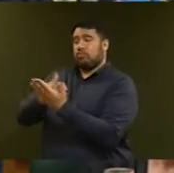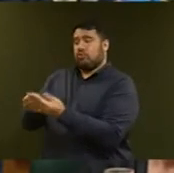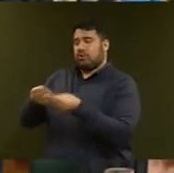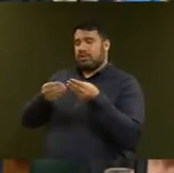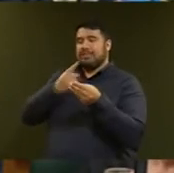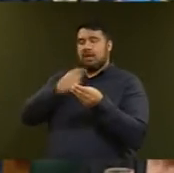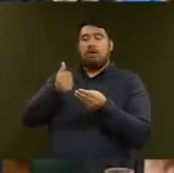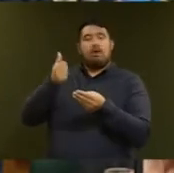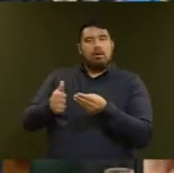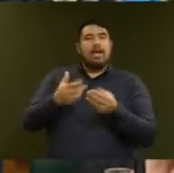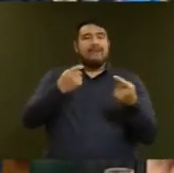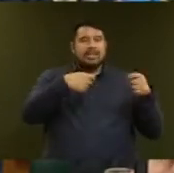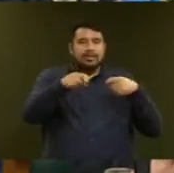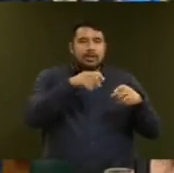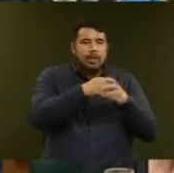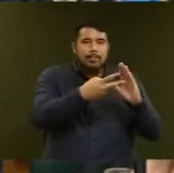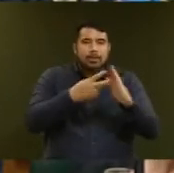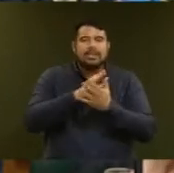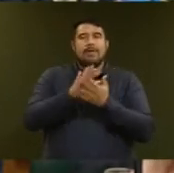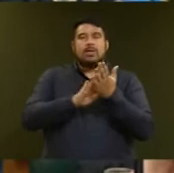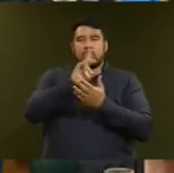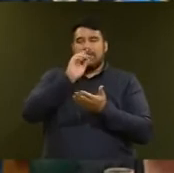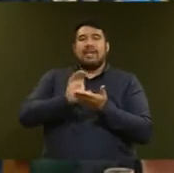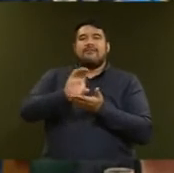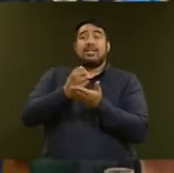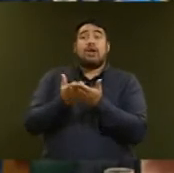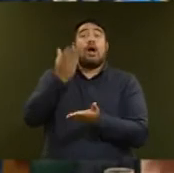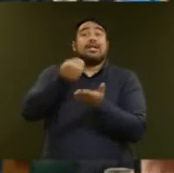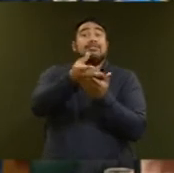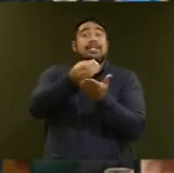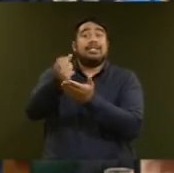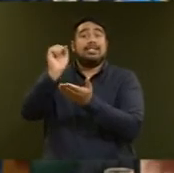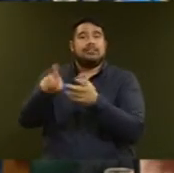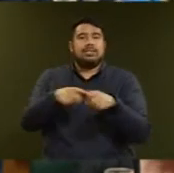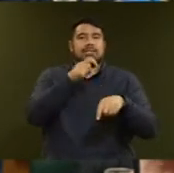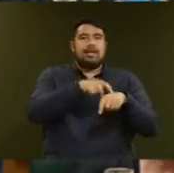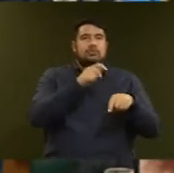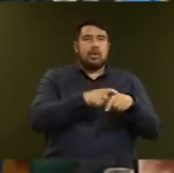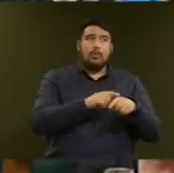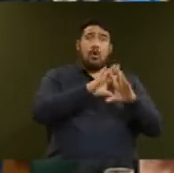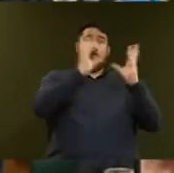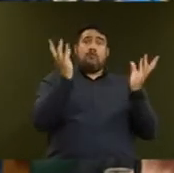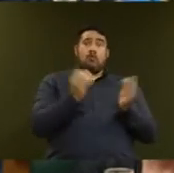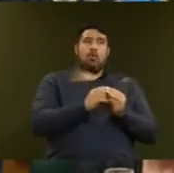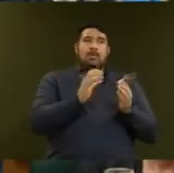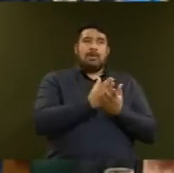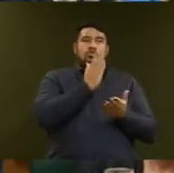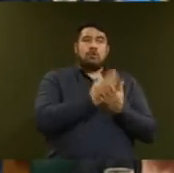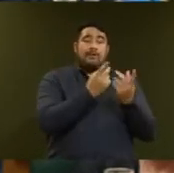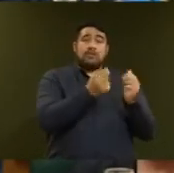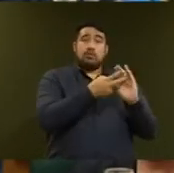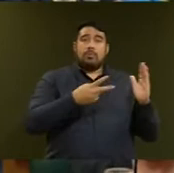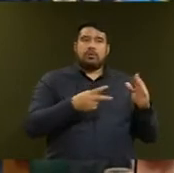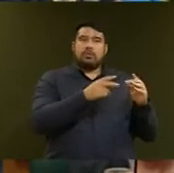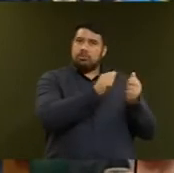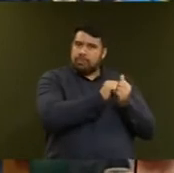to such an extent that we can fund higher spending while keeping the broad direction of fiscal policy unchanged. This comes